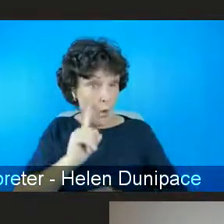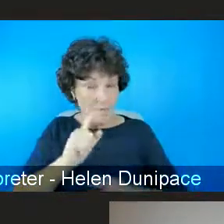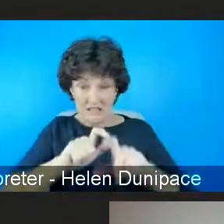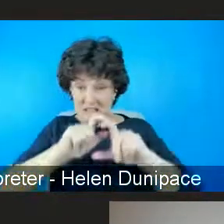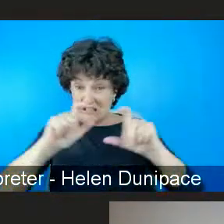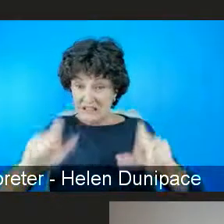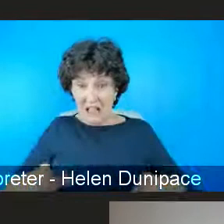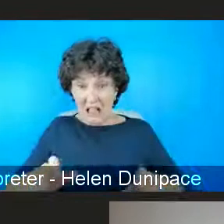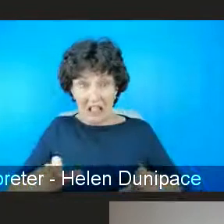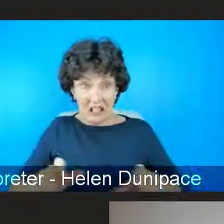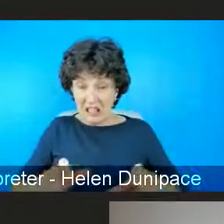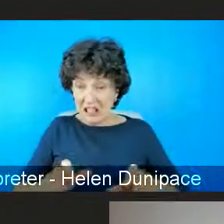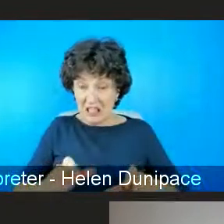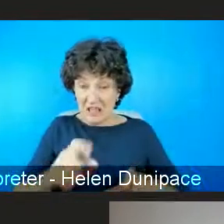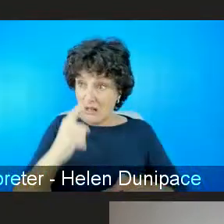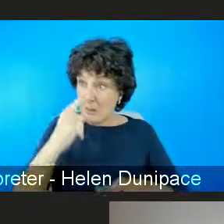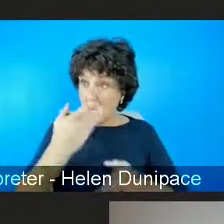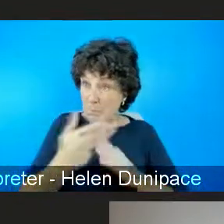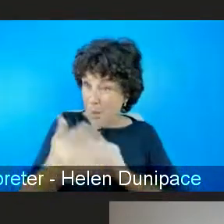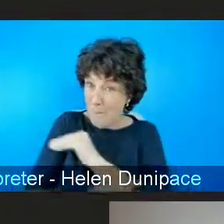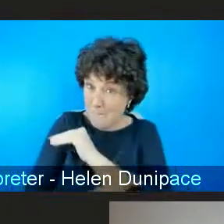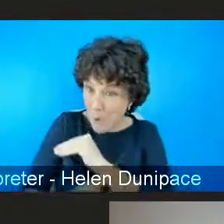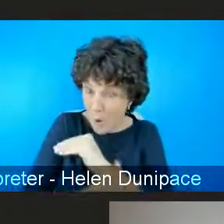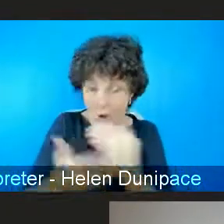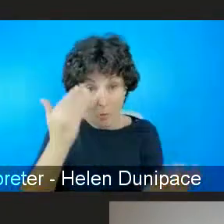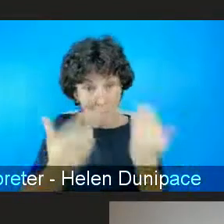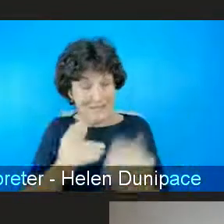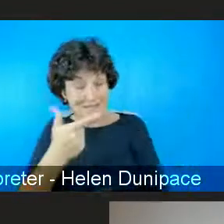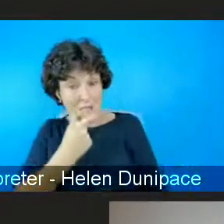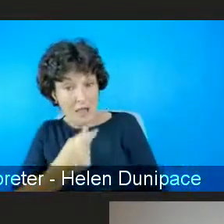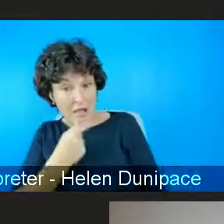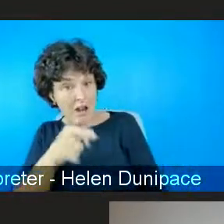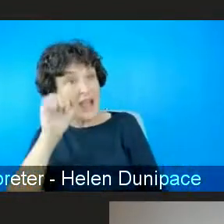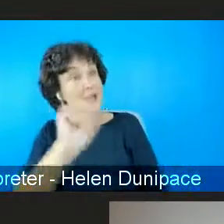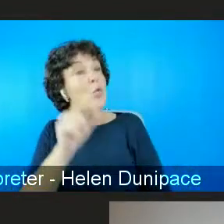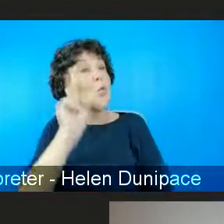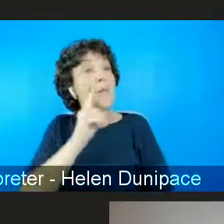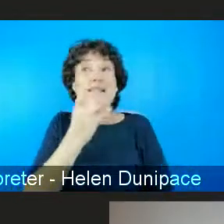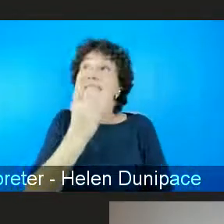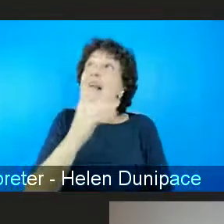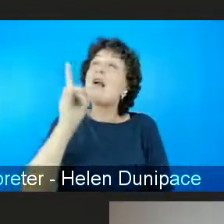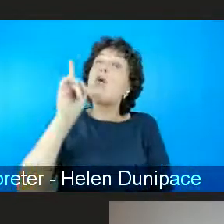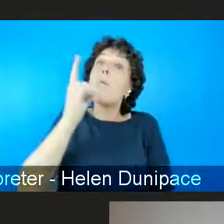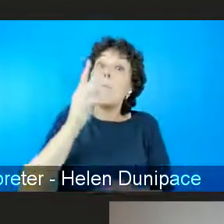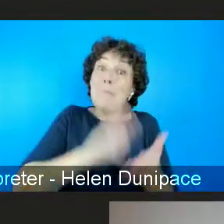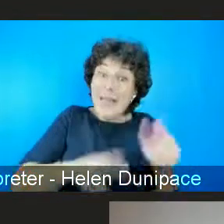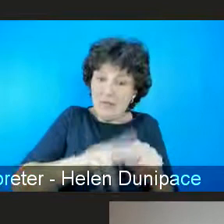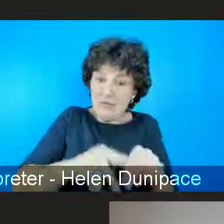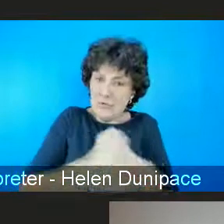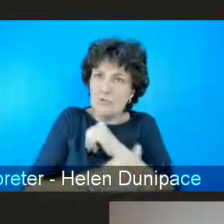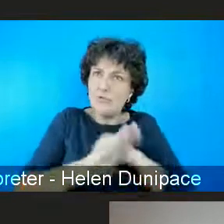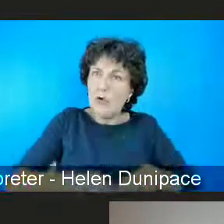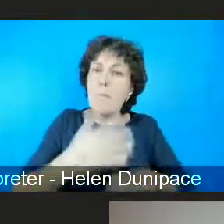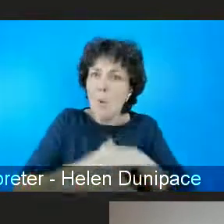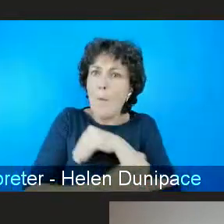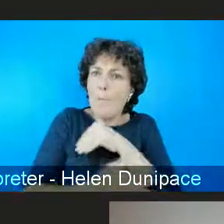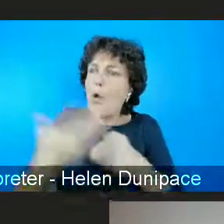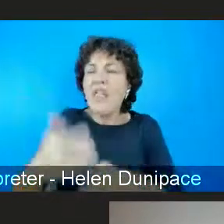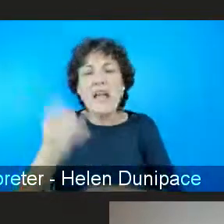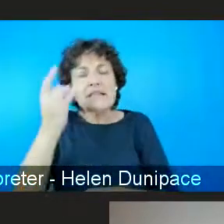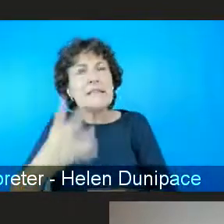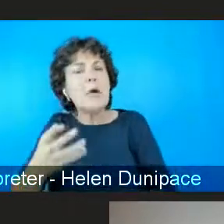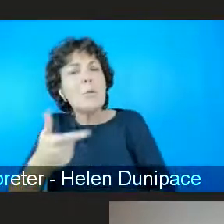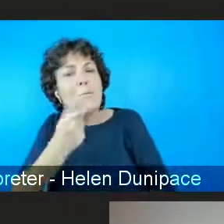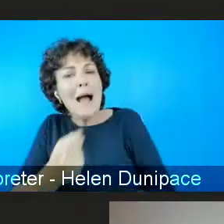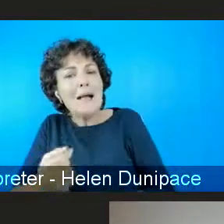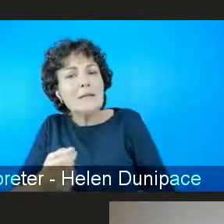much more likely to be poor? Are children so much more likely to be poor? You know, all of the, are women 50%